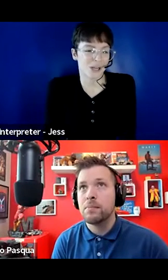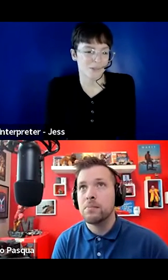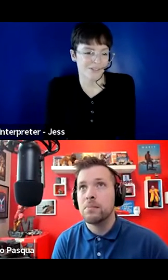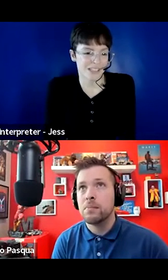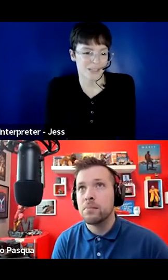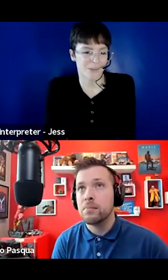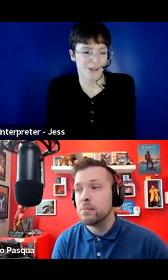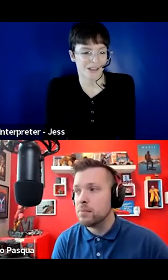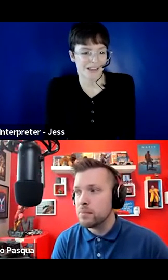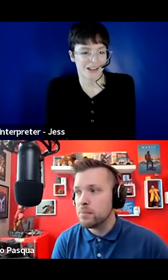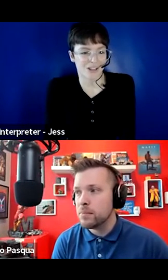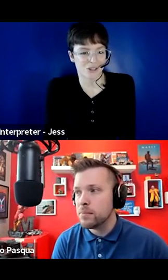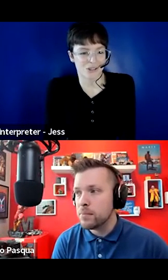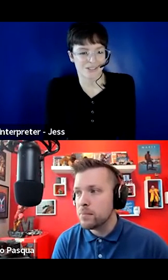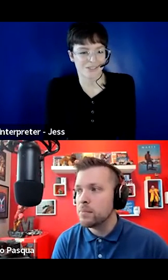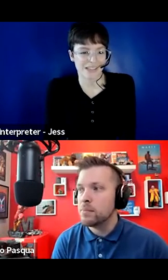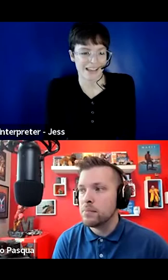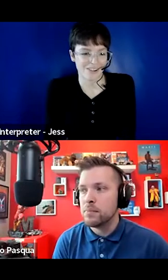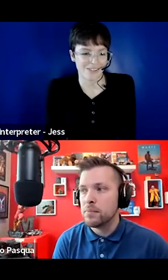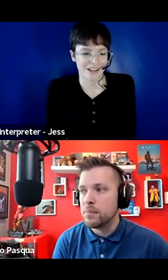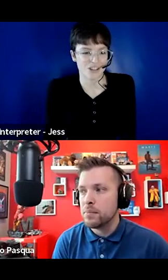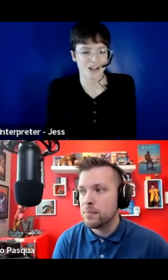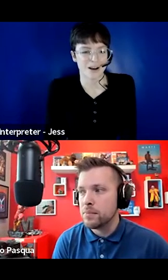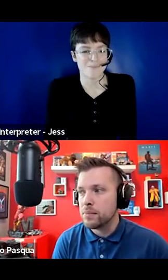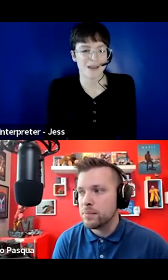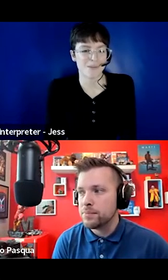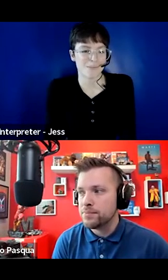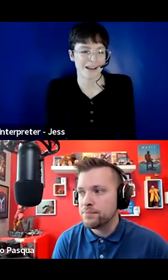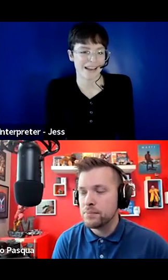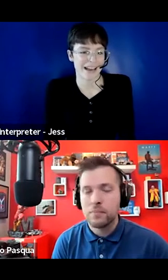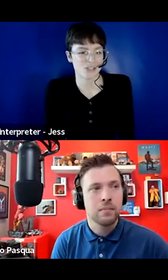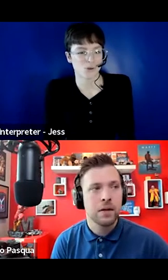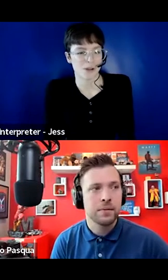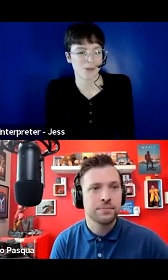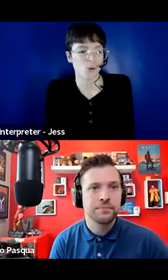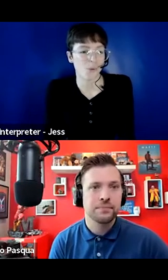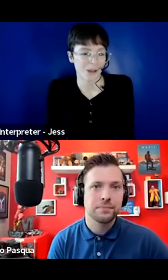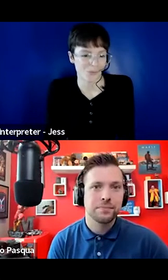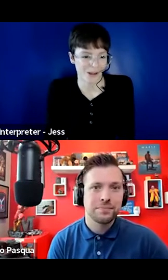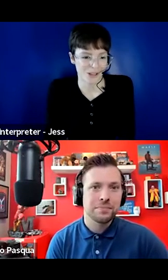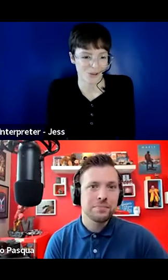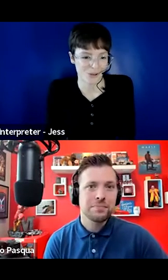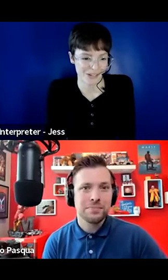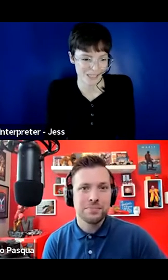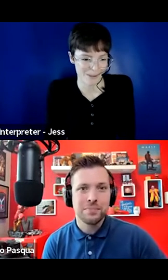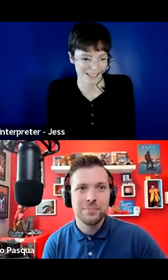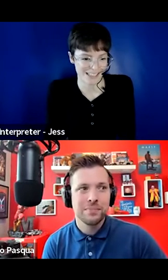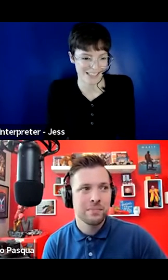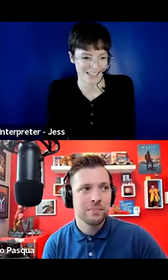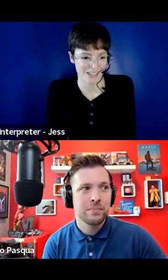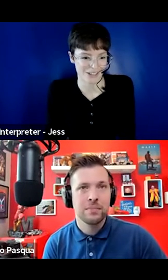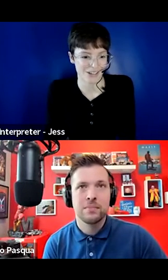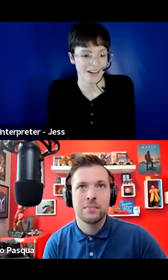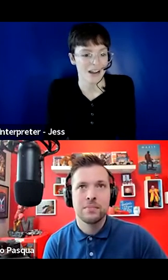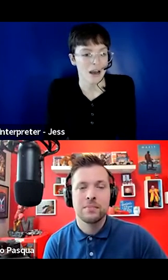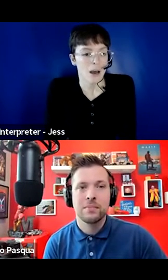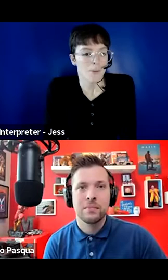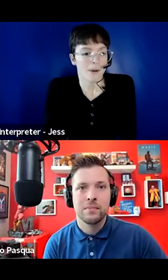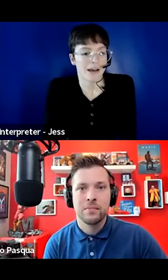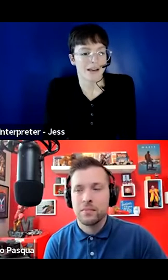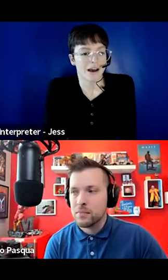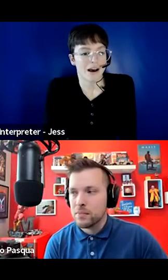In terms of disability inclusive language, maybe my answer will not be quite what you're expecting to hear.